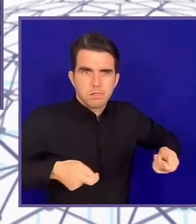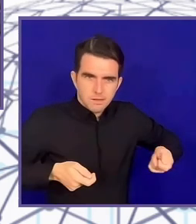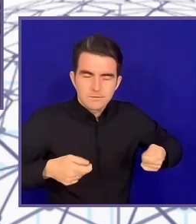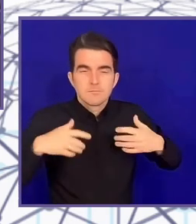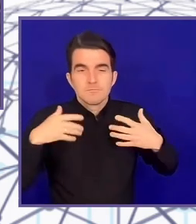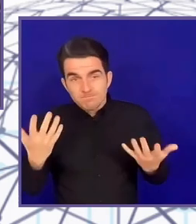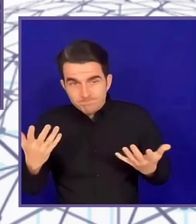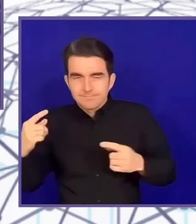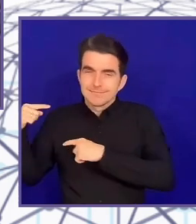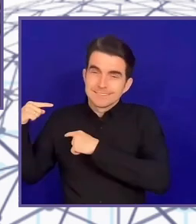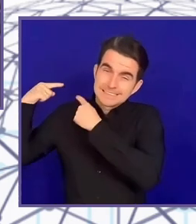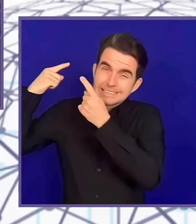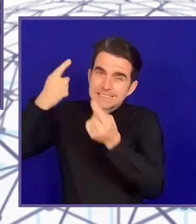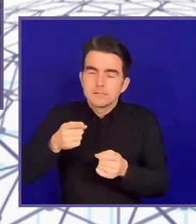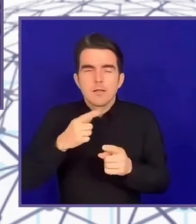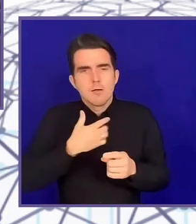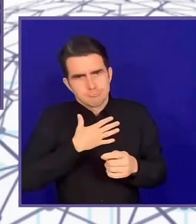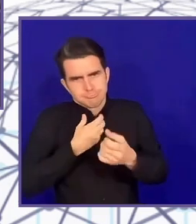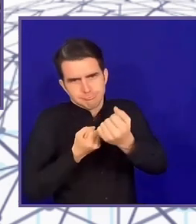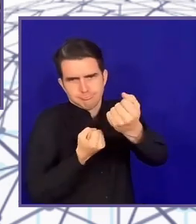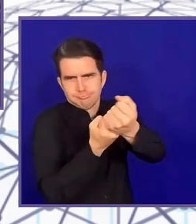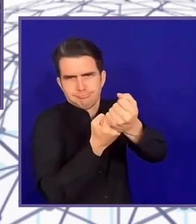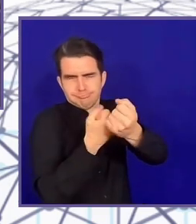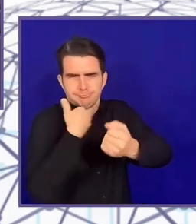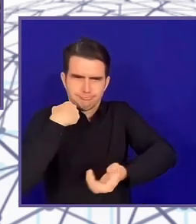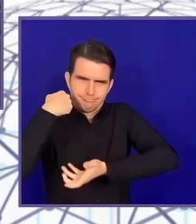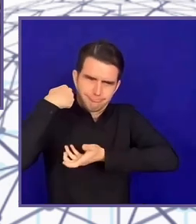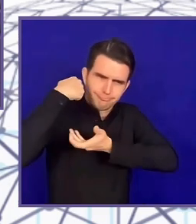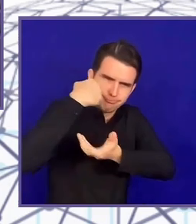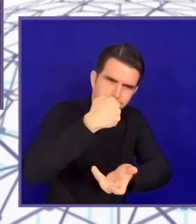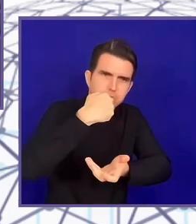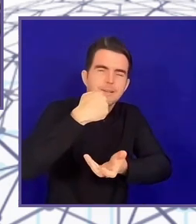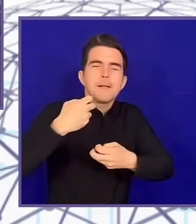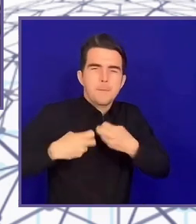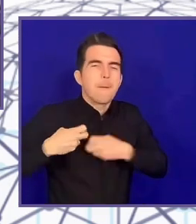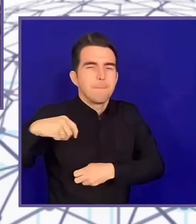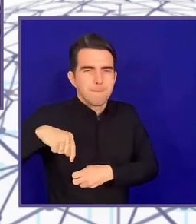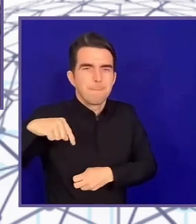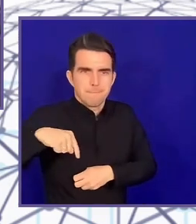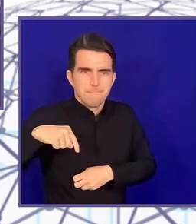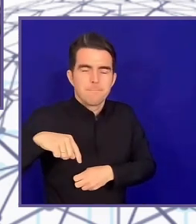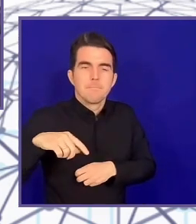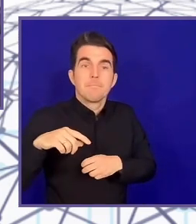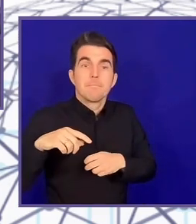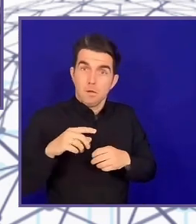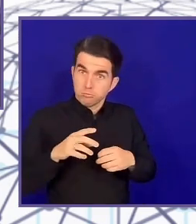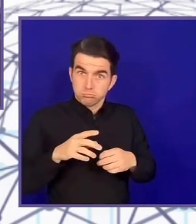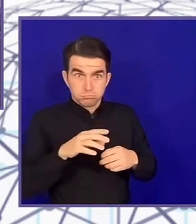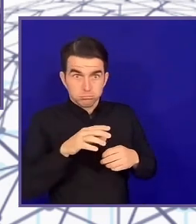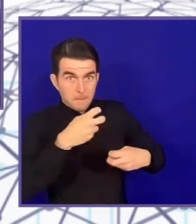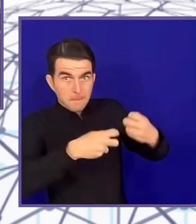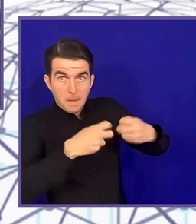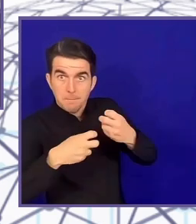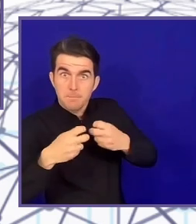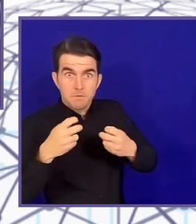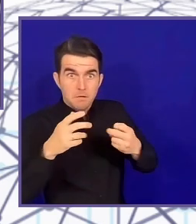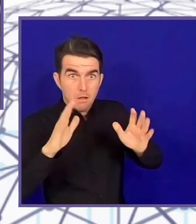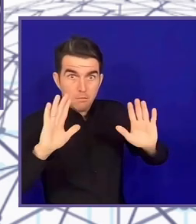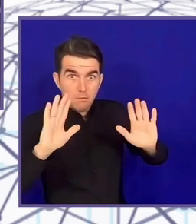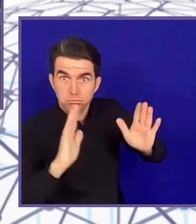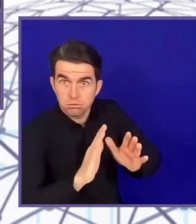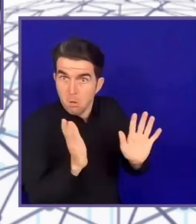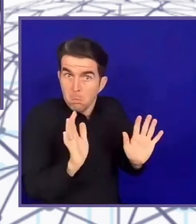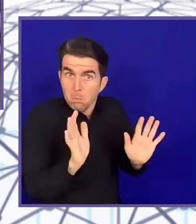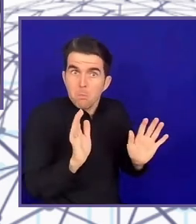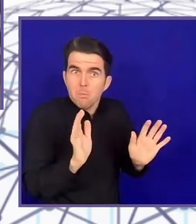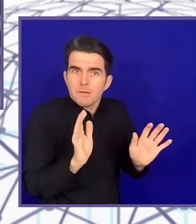getting governments to take responsibility for filling that gap. Because you're a government and you've got a lot of different competing priorities and that one's